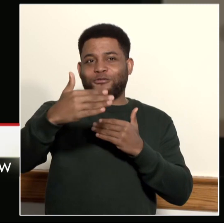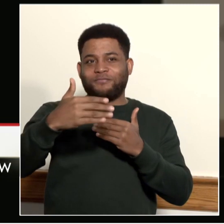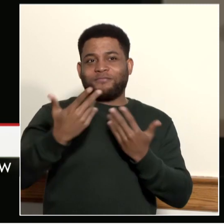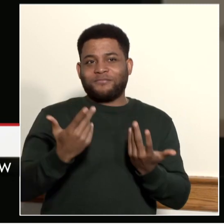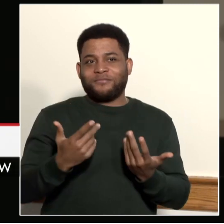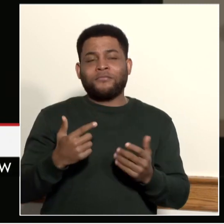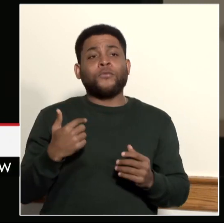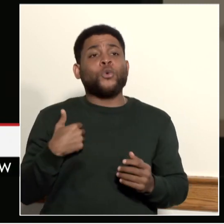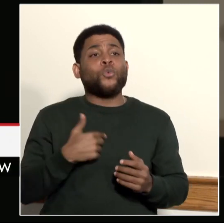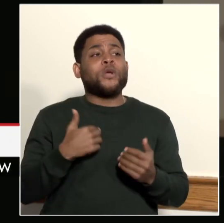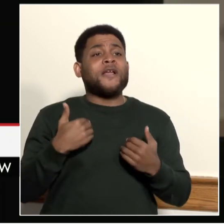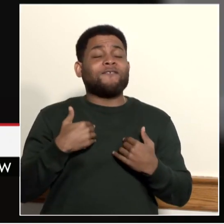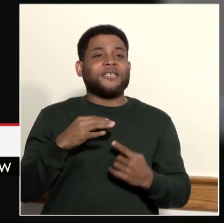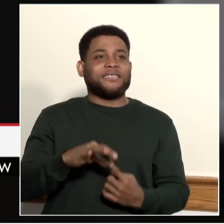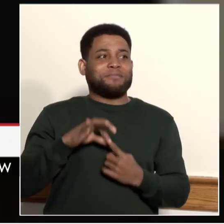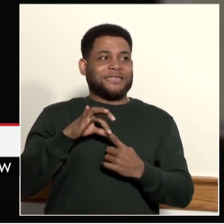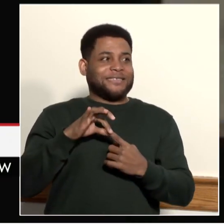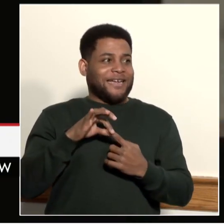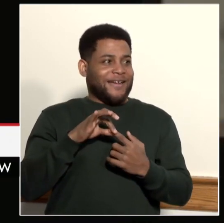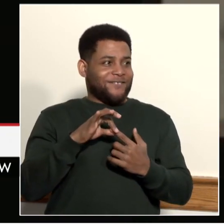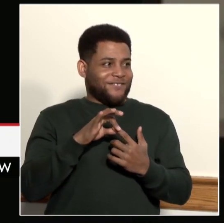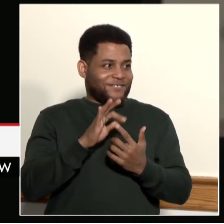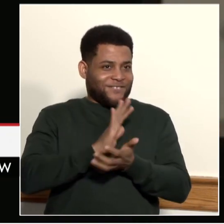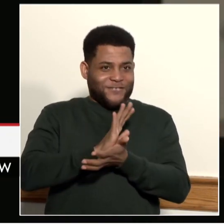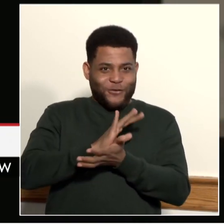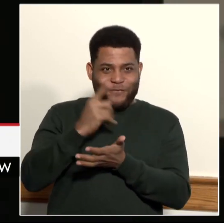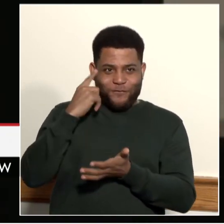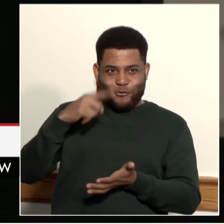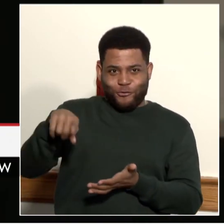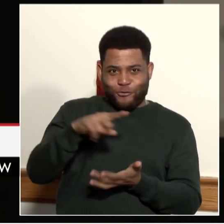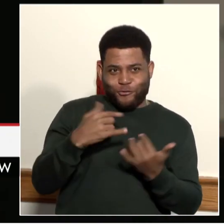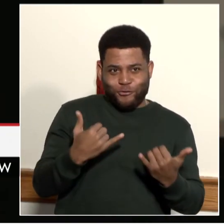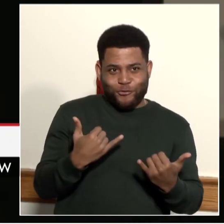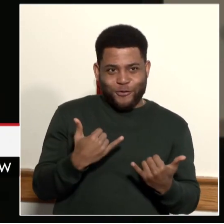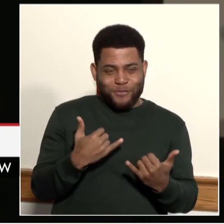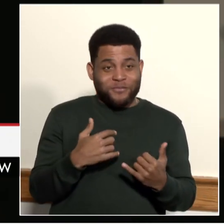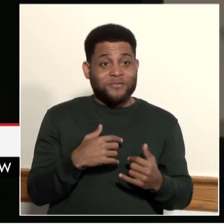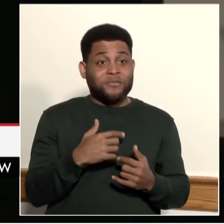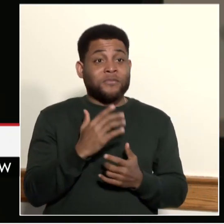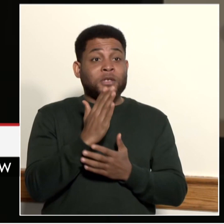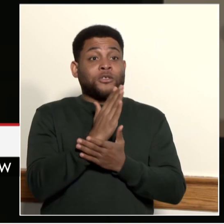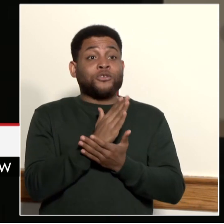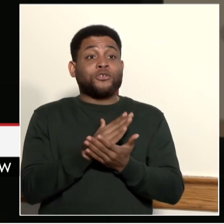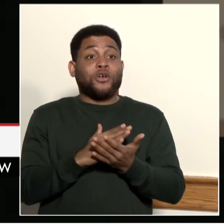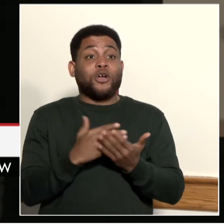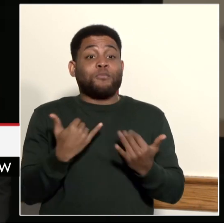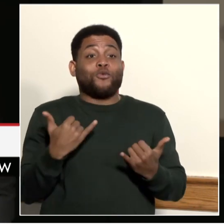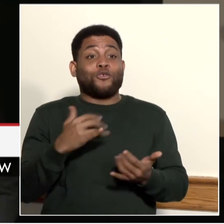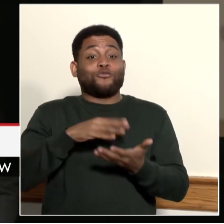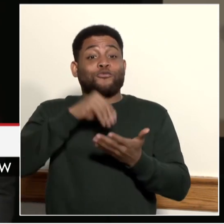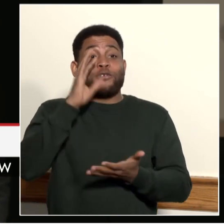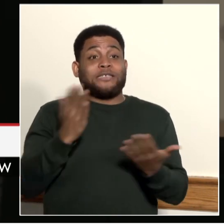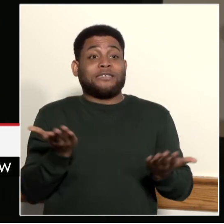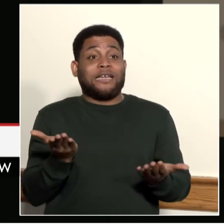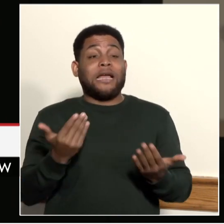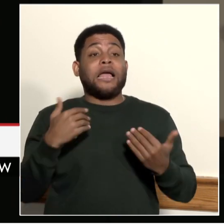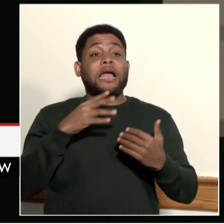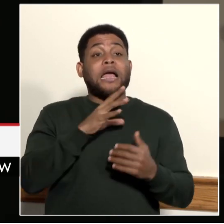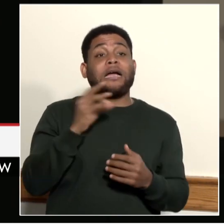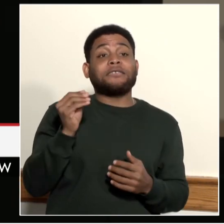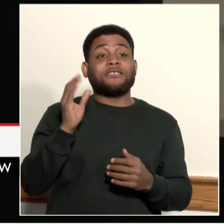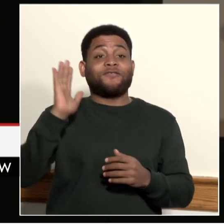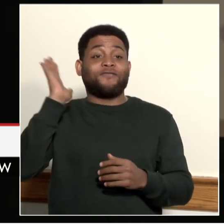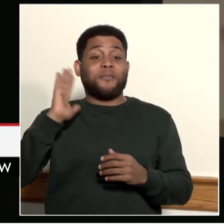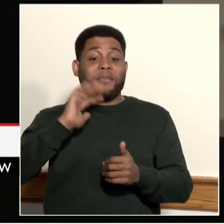with you today. It's a video created by some of the current students here at Ida B. Wells, but also alumni of Ida B. Wells. So